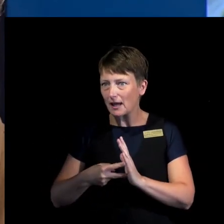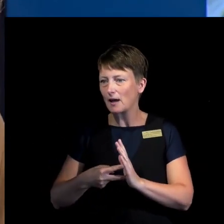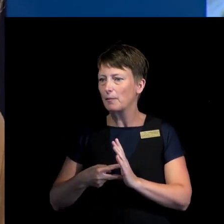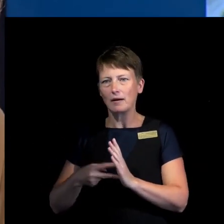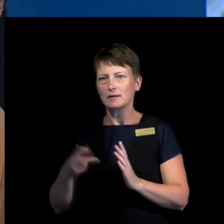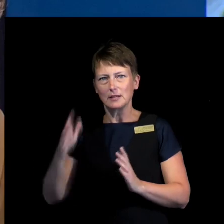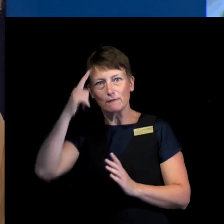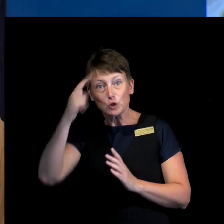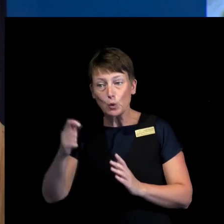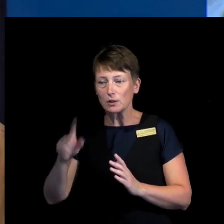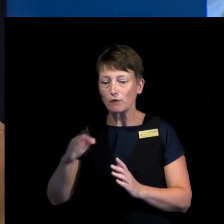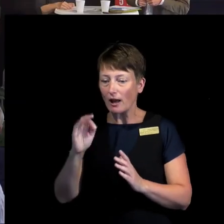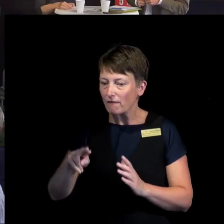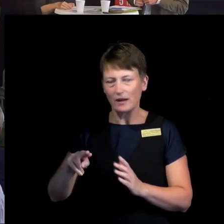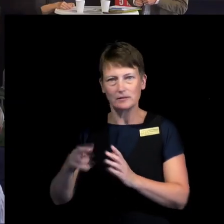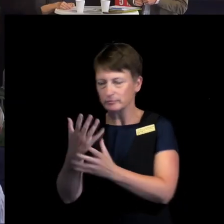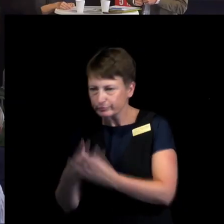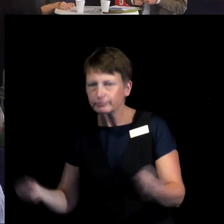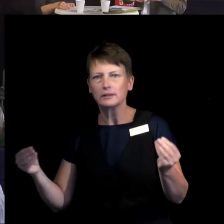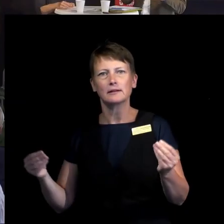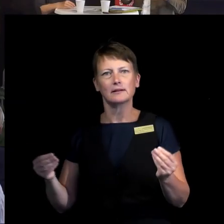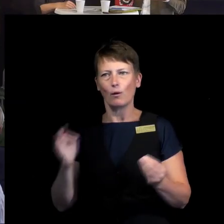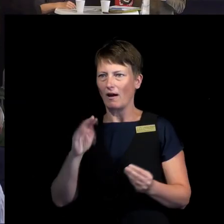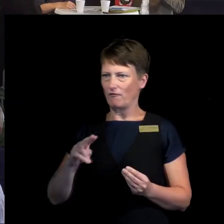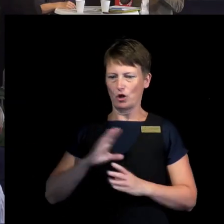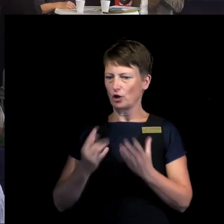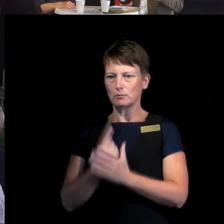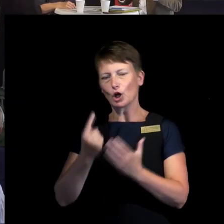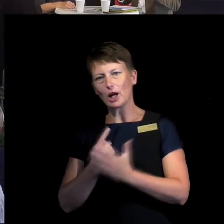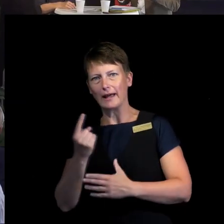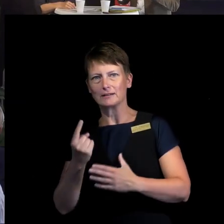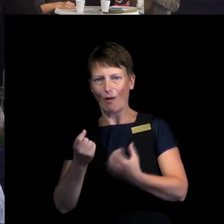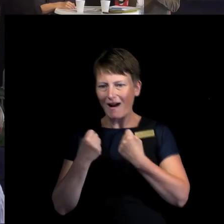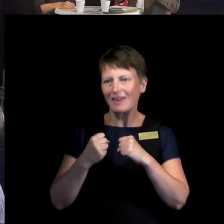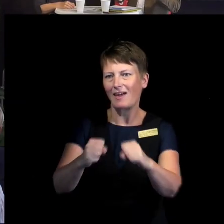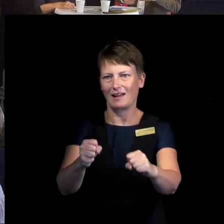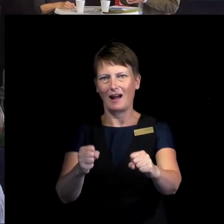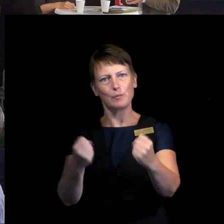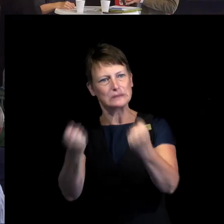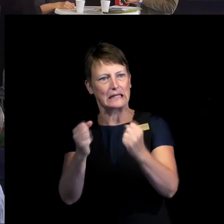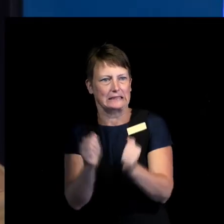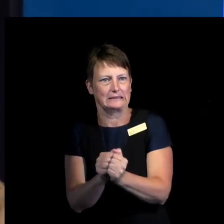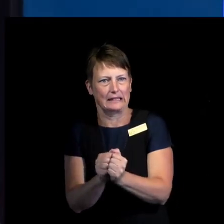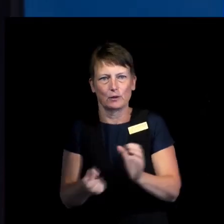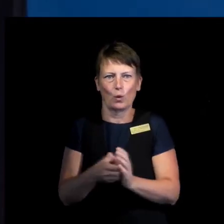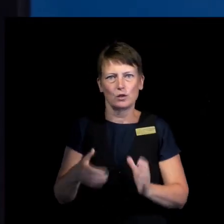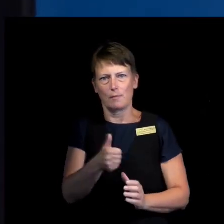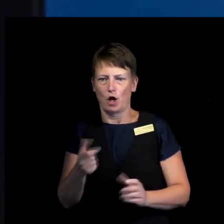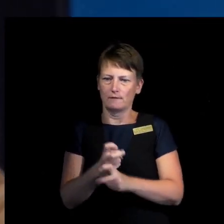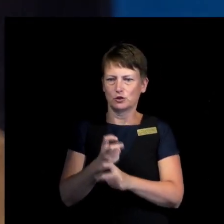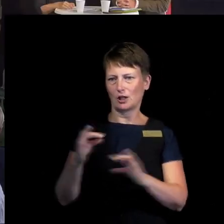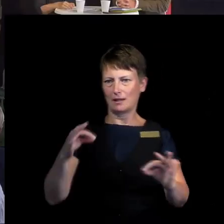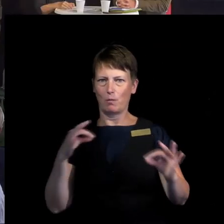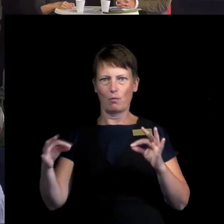credibility also for the UN capacity to deal with atrocities. Right. Thank you very much.